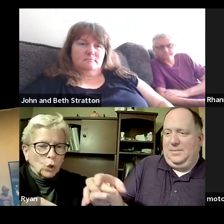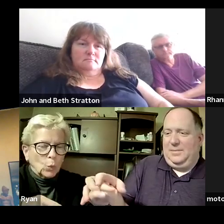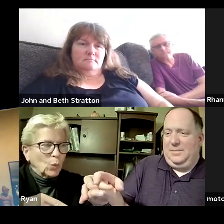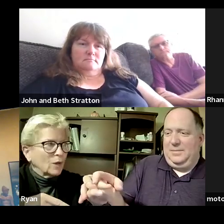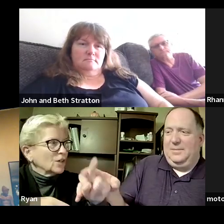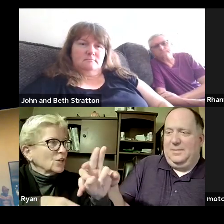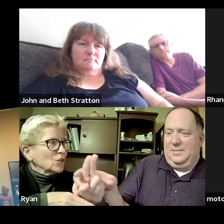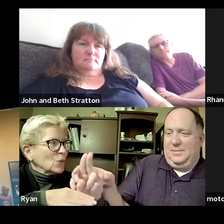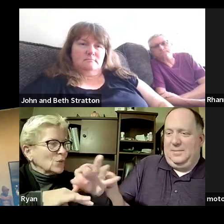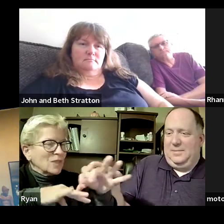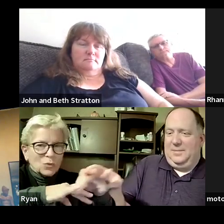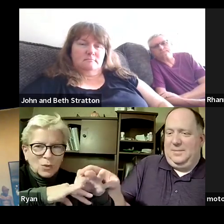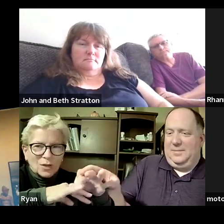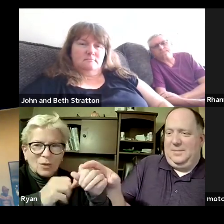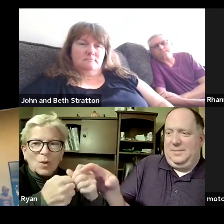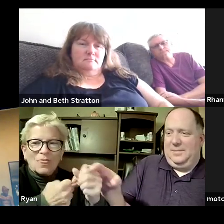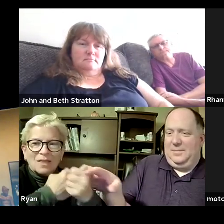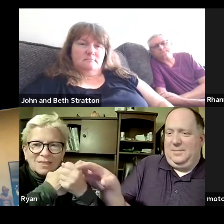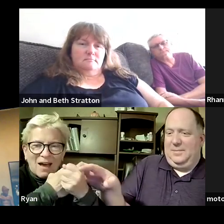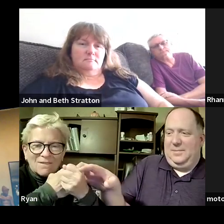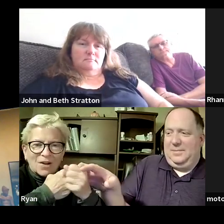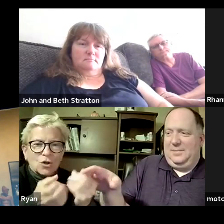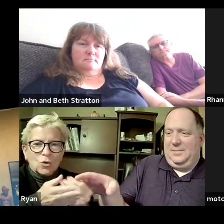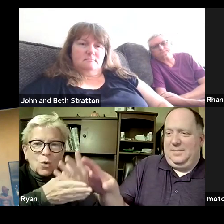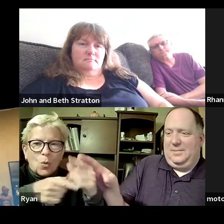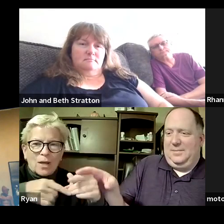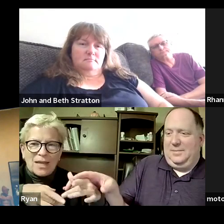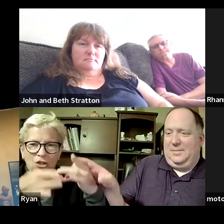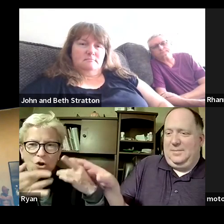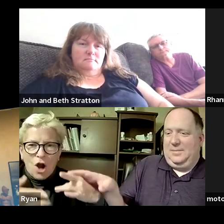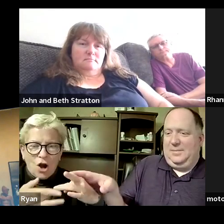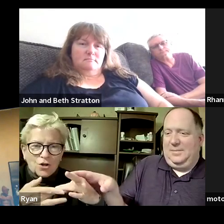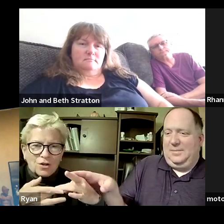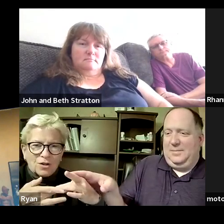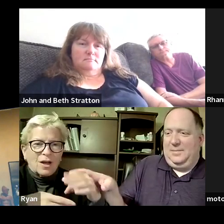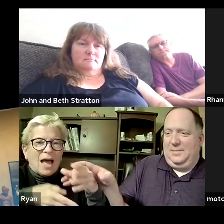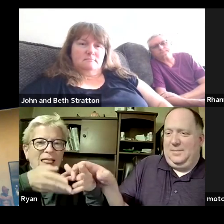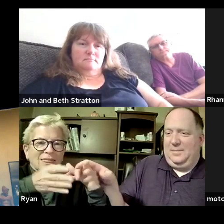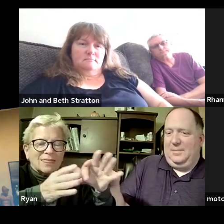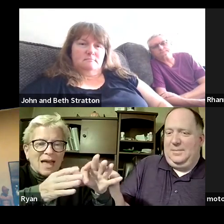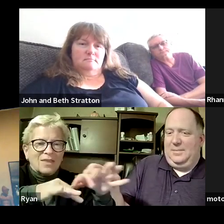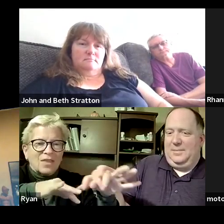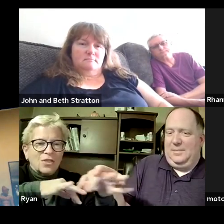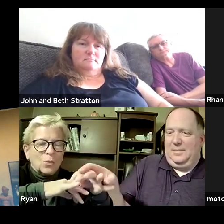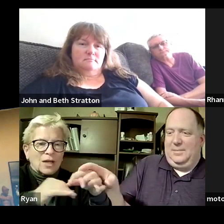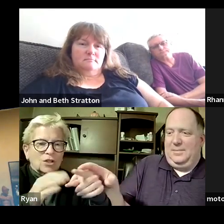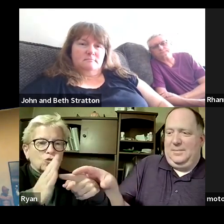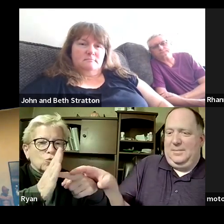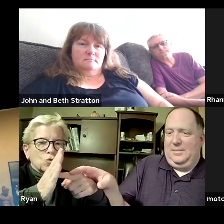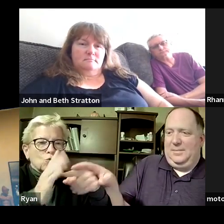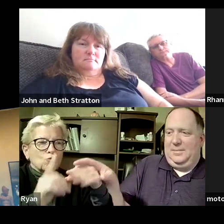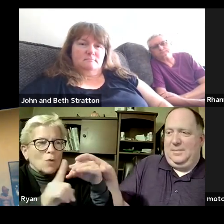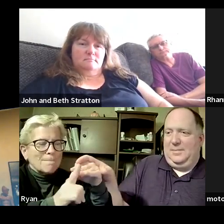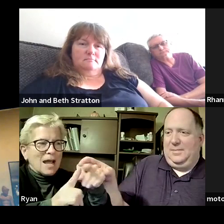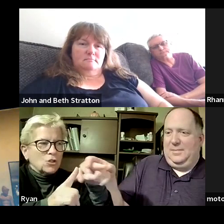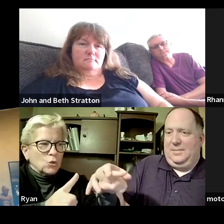with love and joy in your heart and let this ring remind you that our